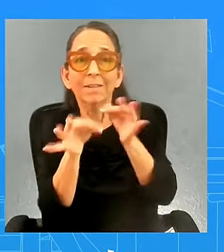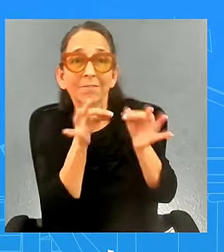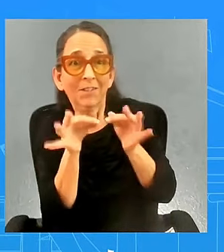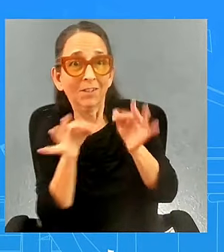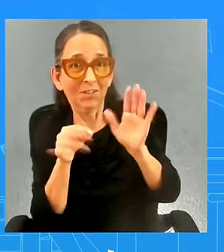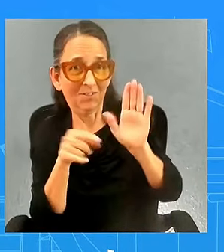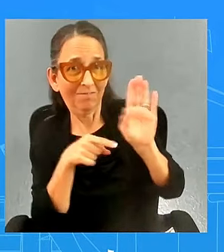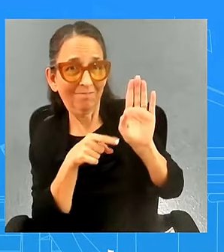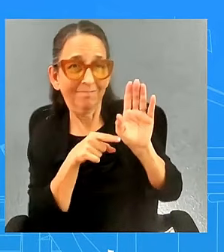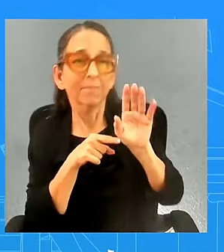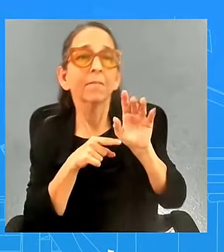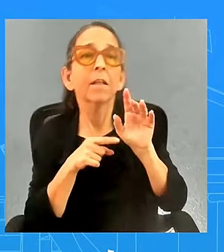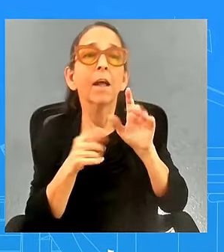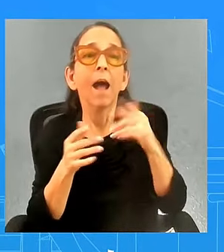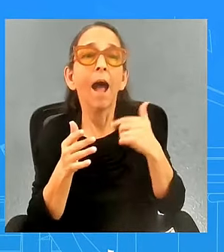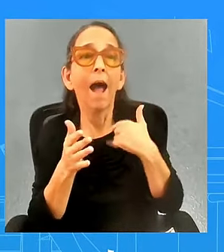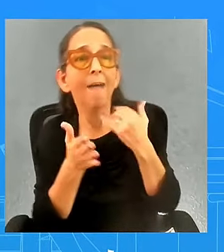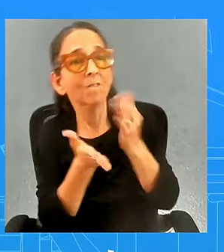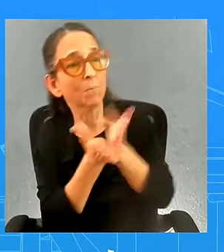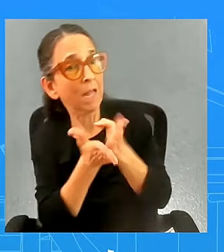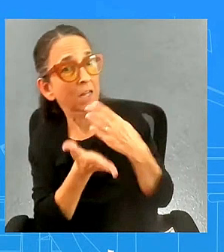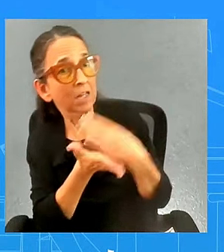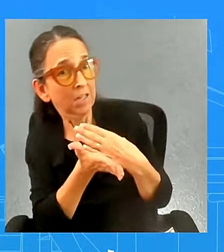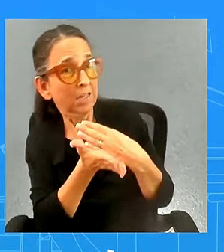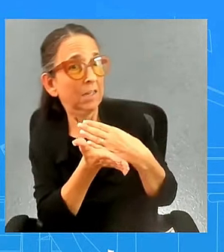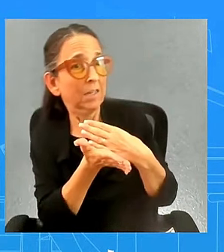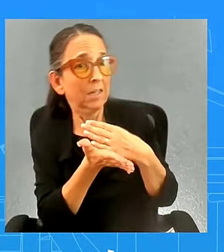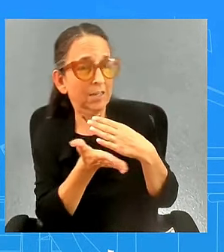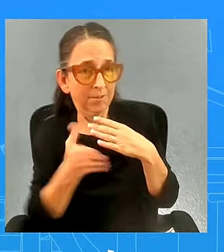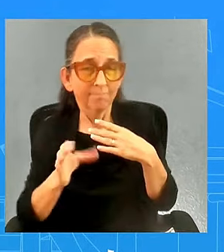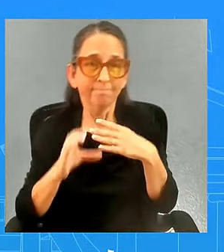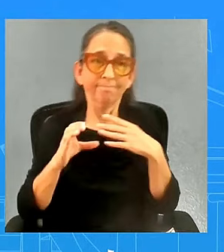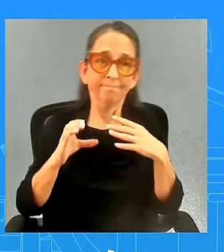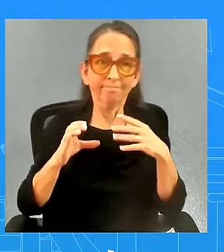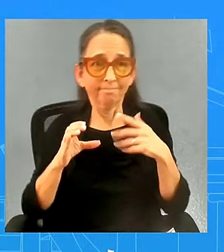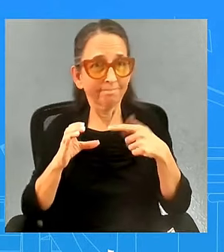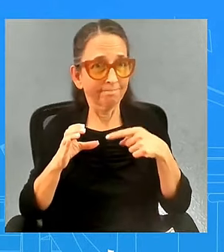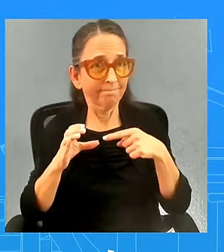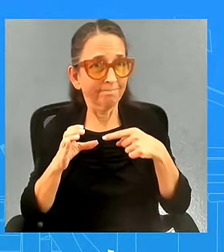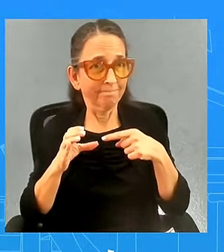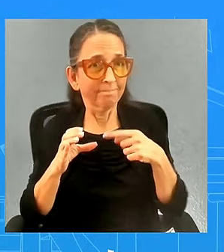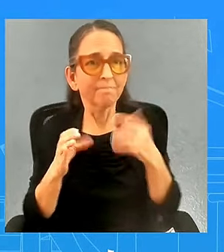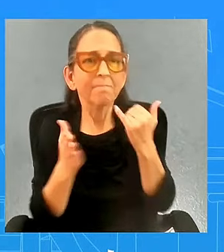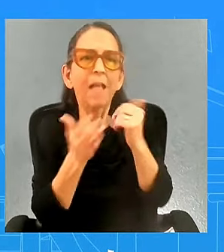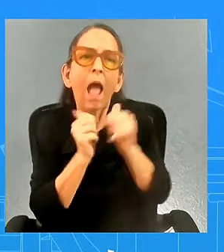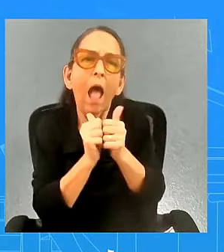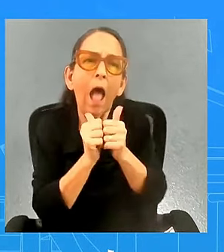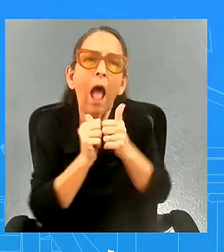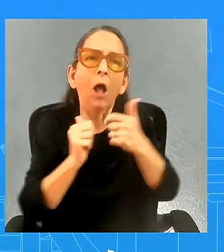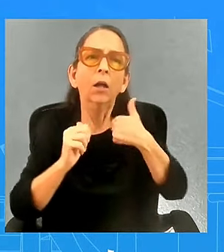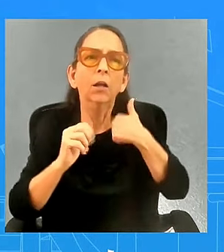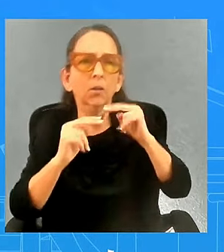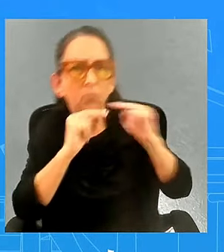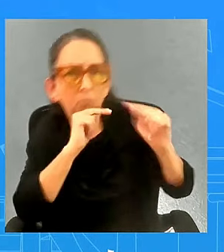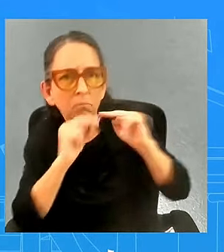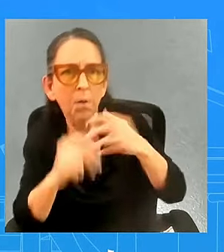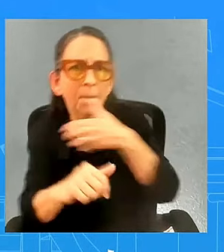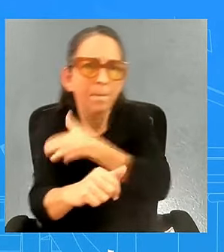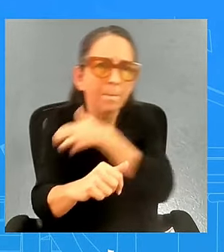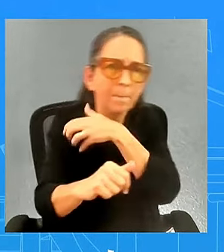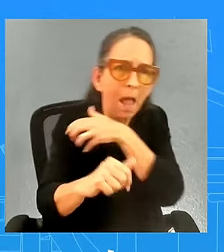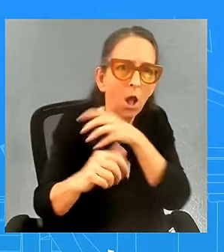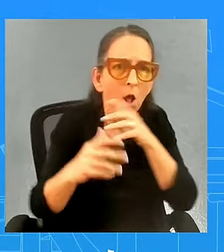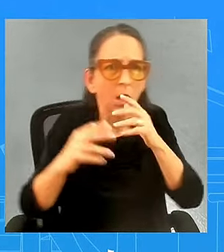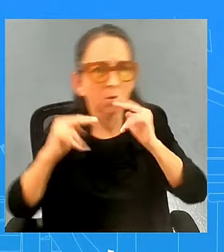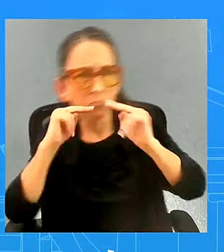ought to get a fair slice and one of one of the ways that happens is through bargaining clout bargaining power and that's why we've generally been uh so